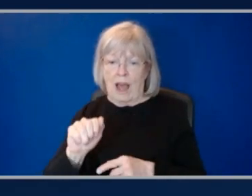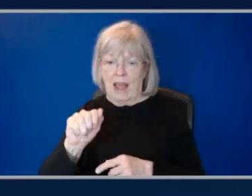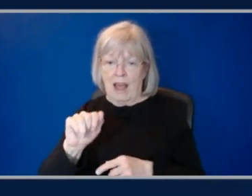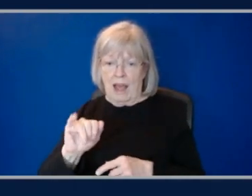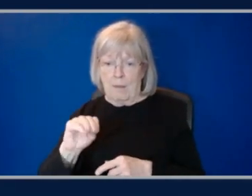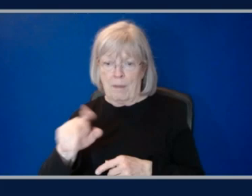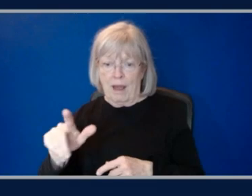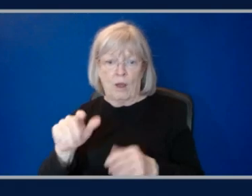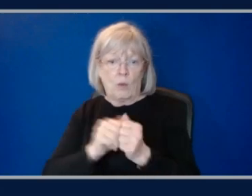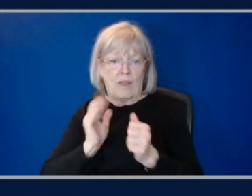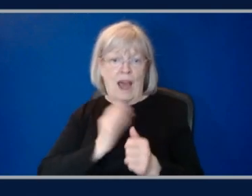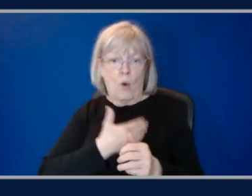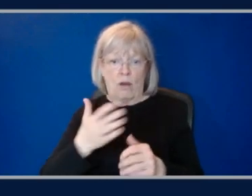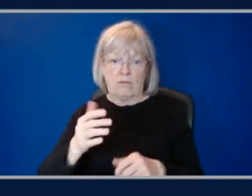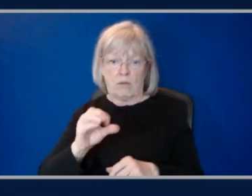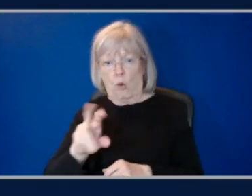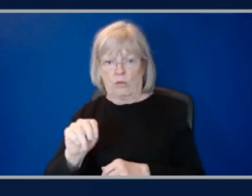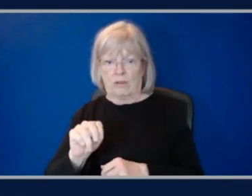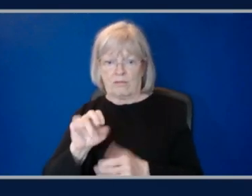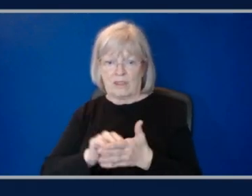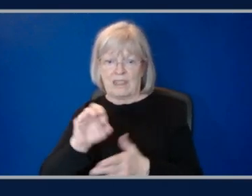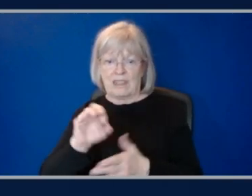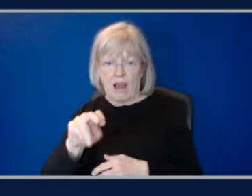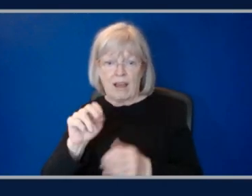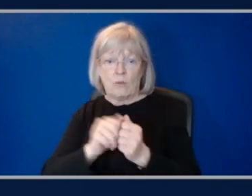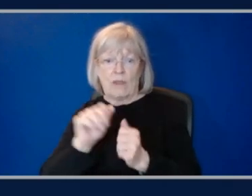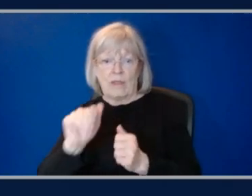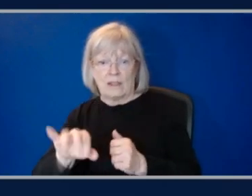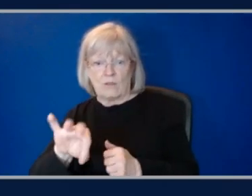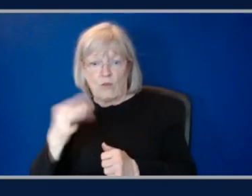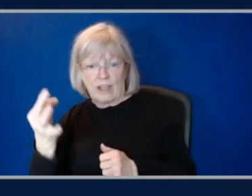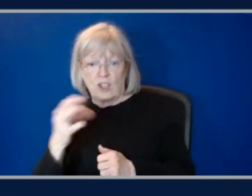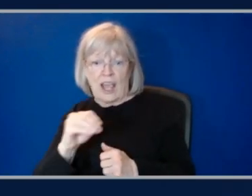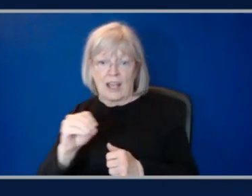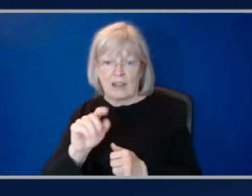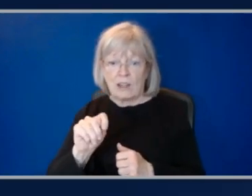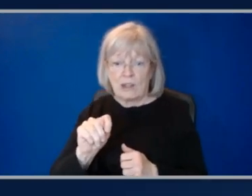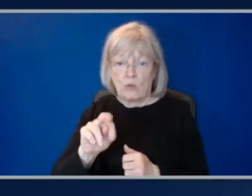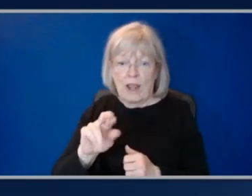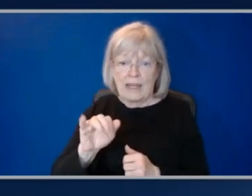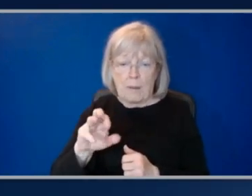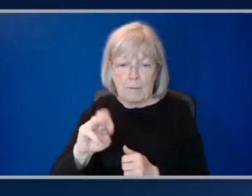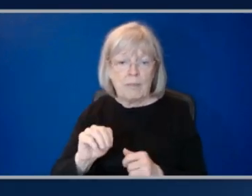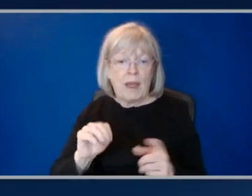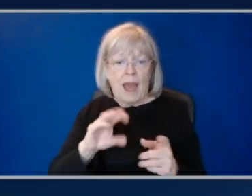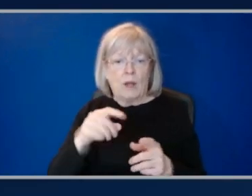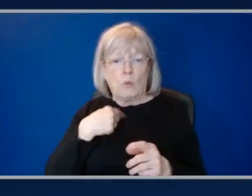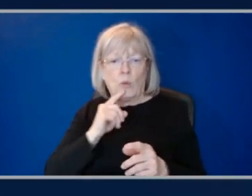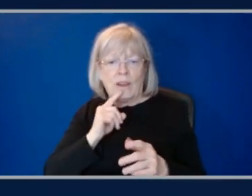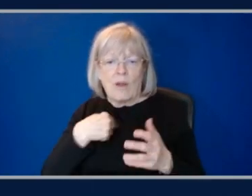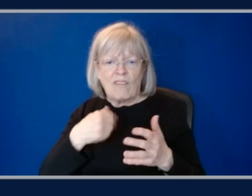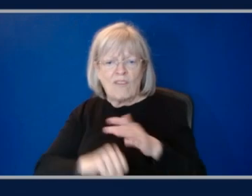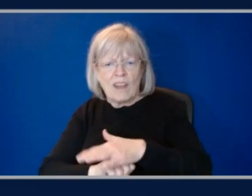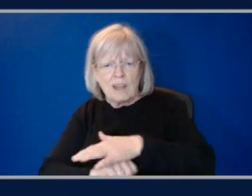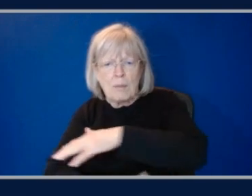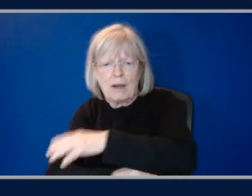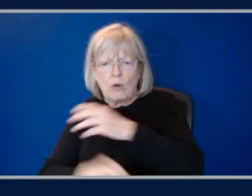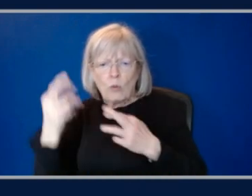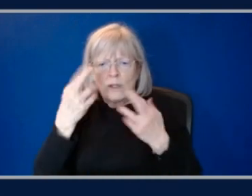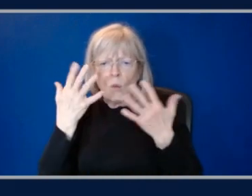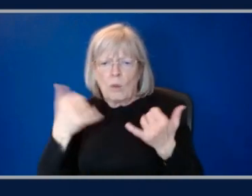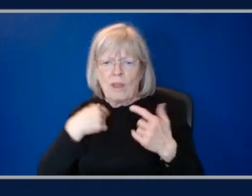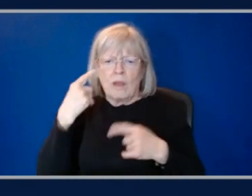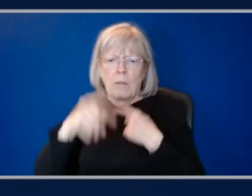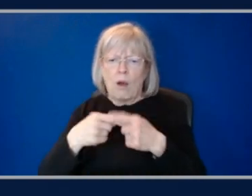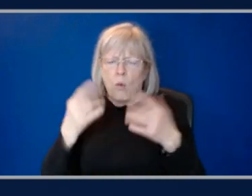own chips are it allows us to deliver more performance at a lower cost and better power efficiency, which is really critical for these large